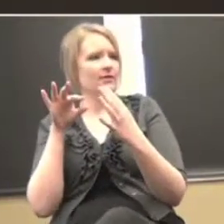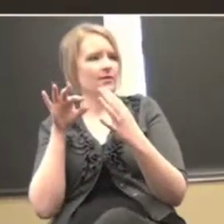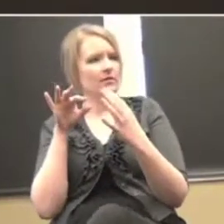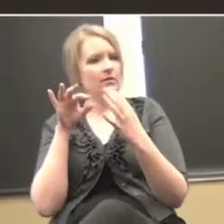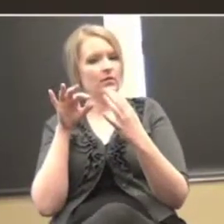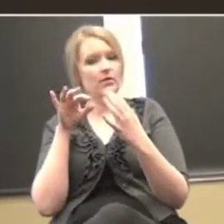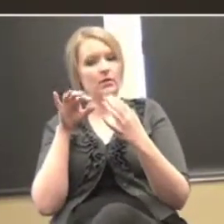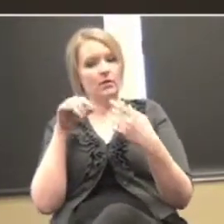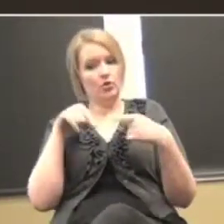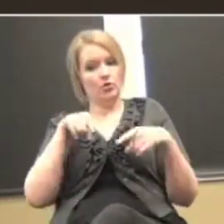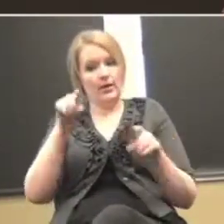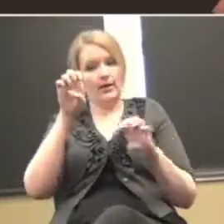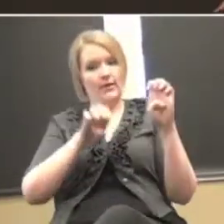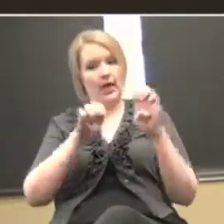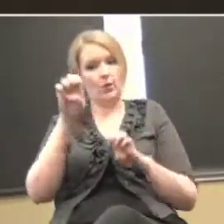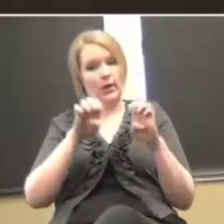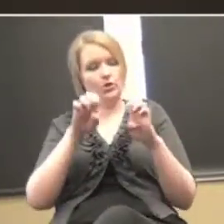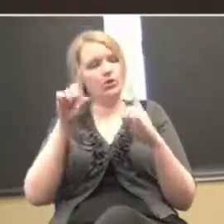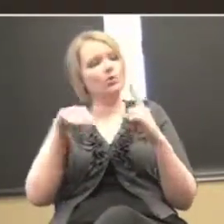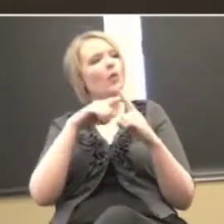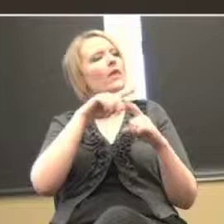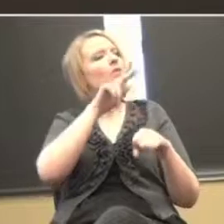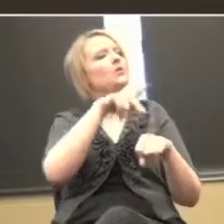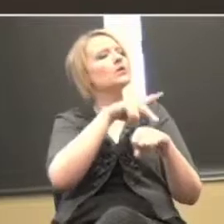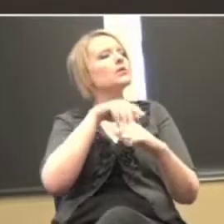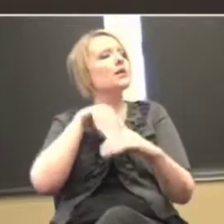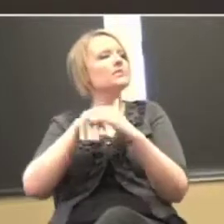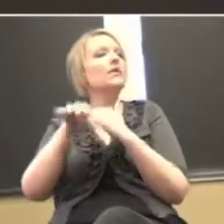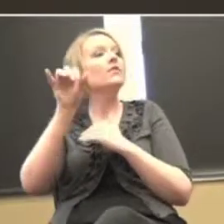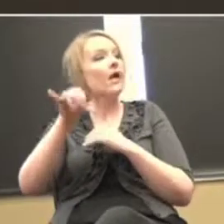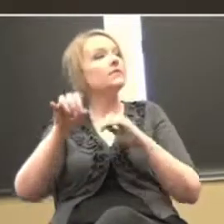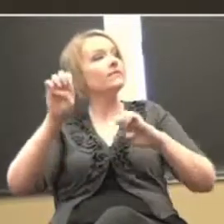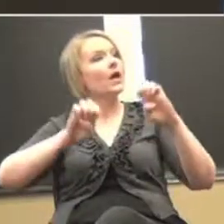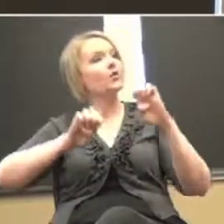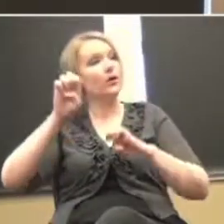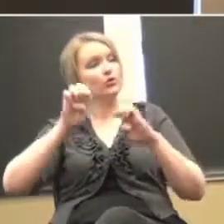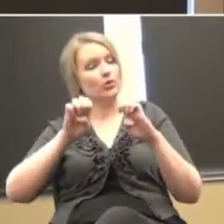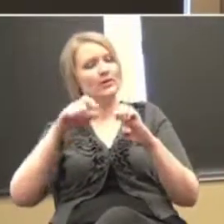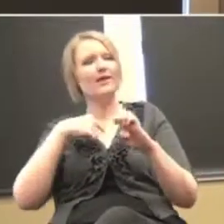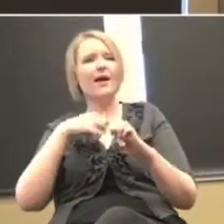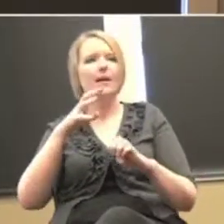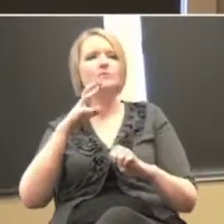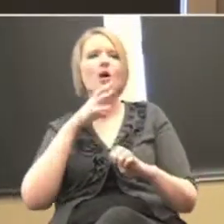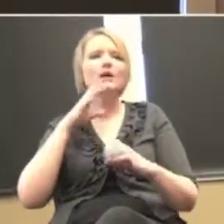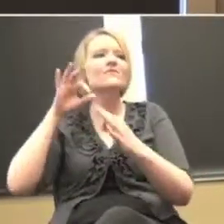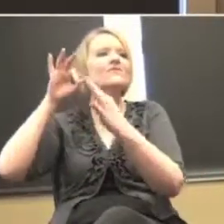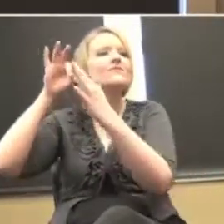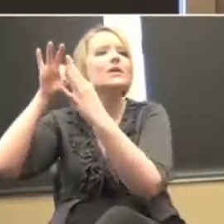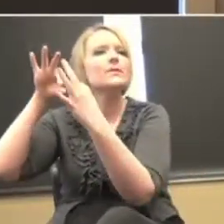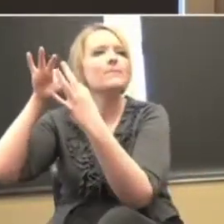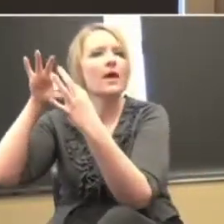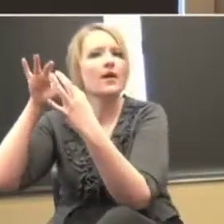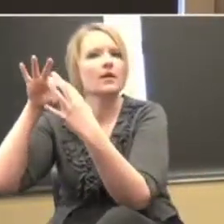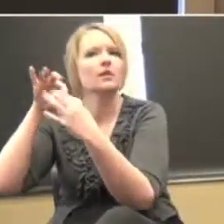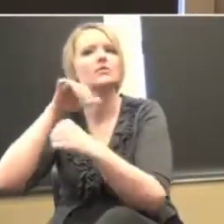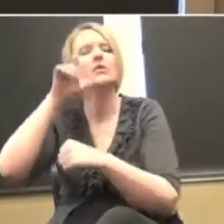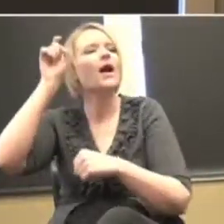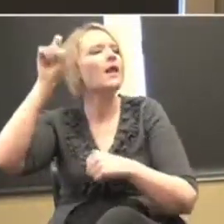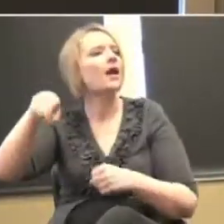than evaluation. When the principal comes in, that's evaluation. I'm talking feedback. They don't have to listen to it.